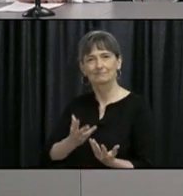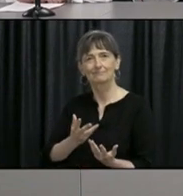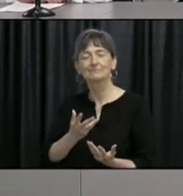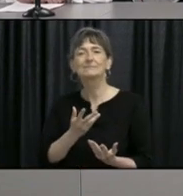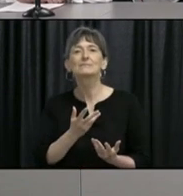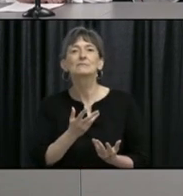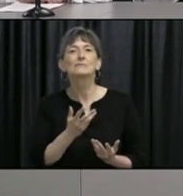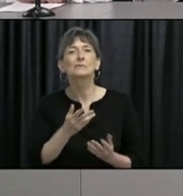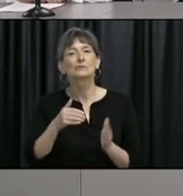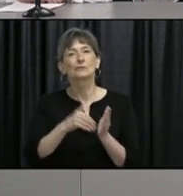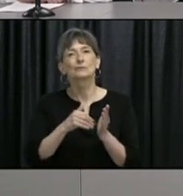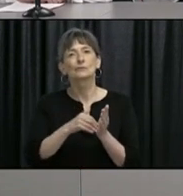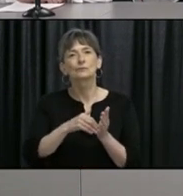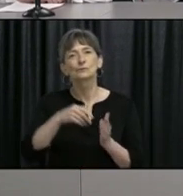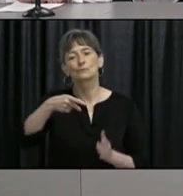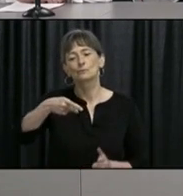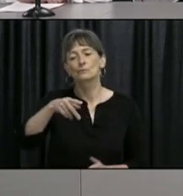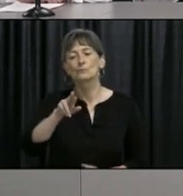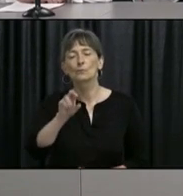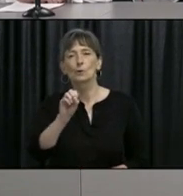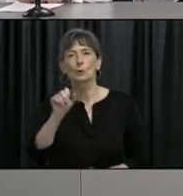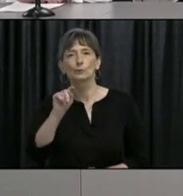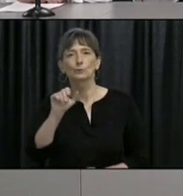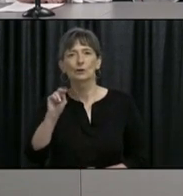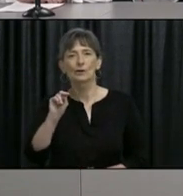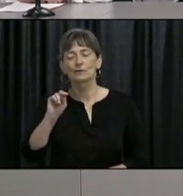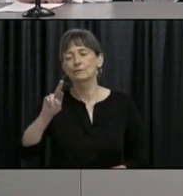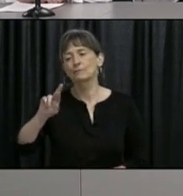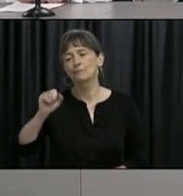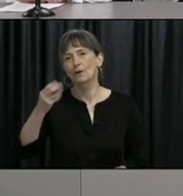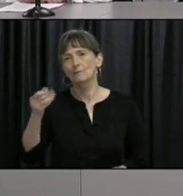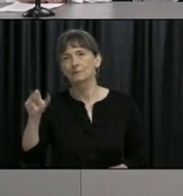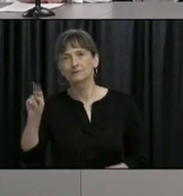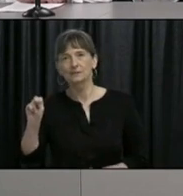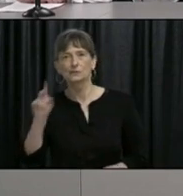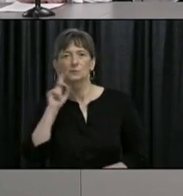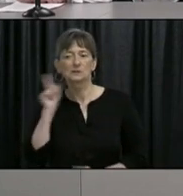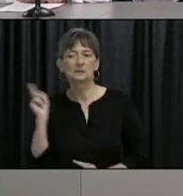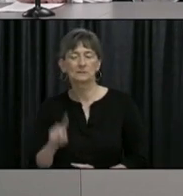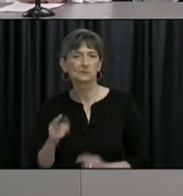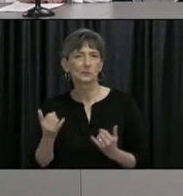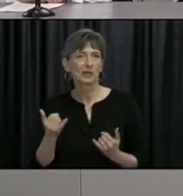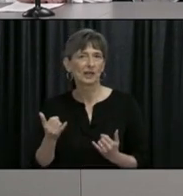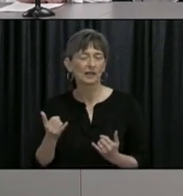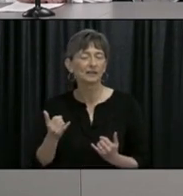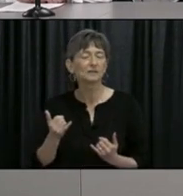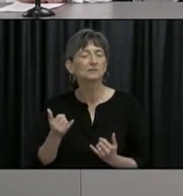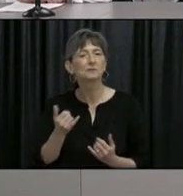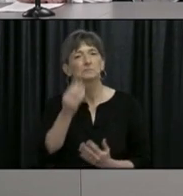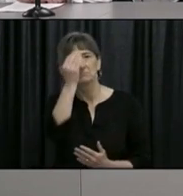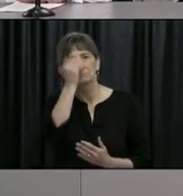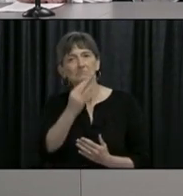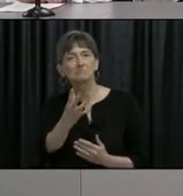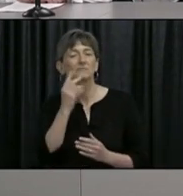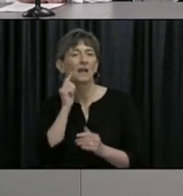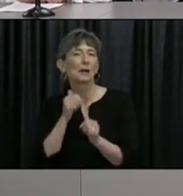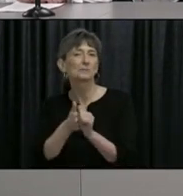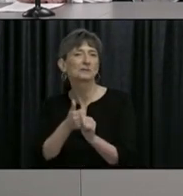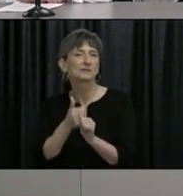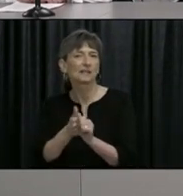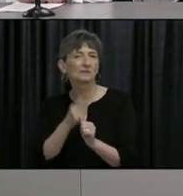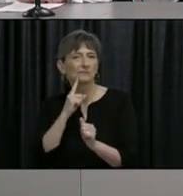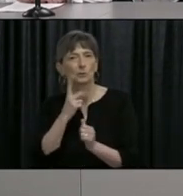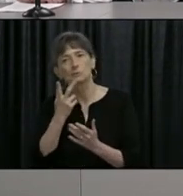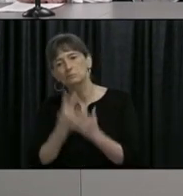will be with us again at our table today. It's been here a few times providing some valuable insight into and updating us on